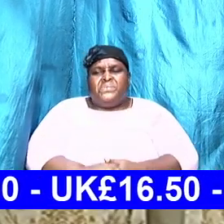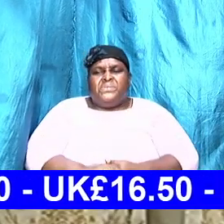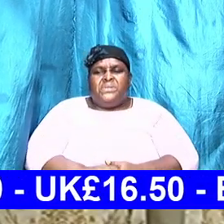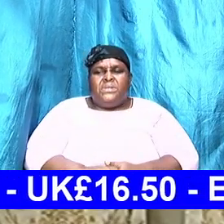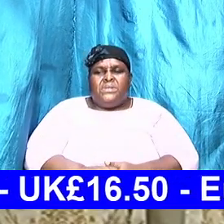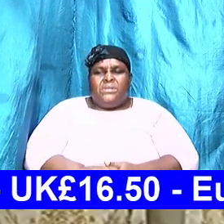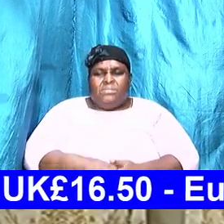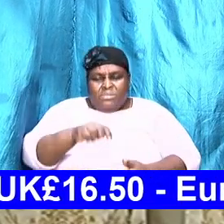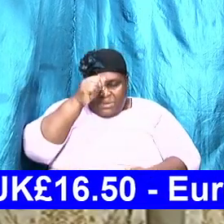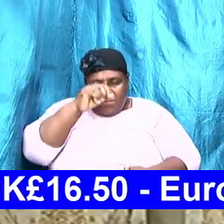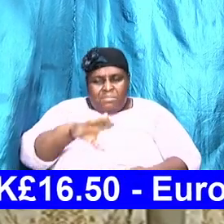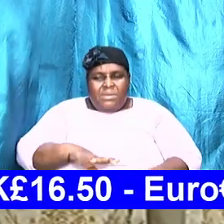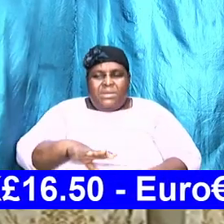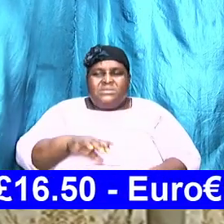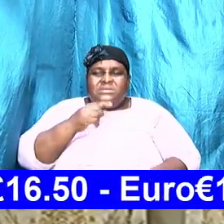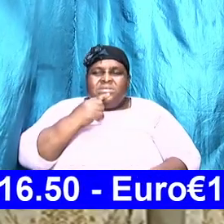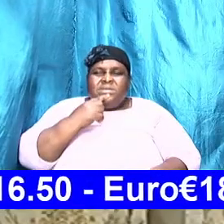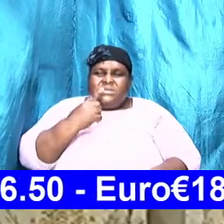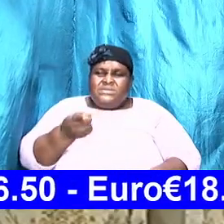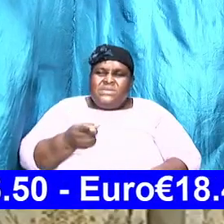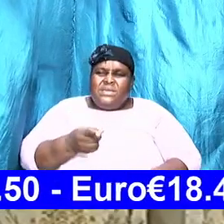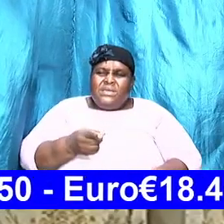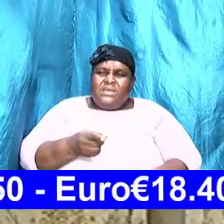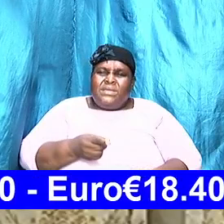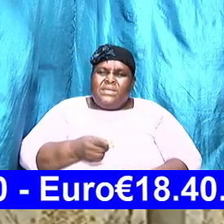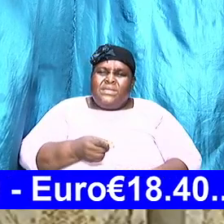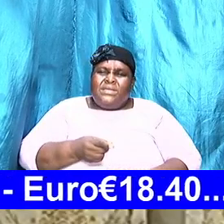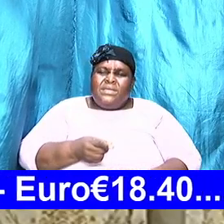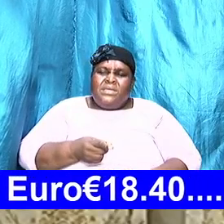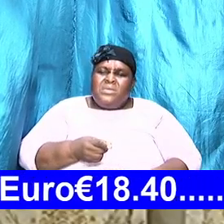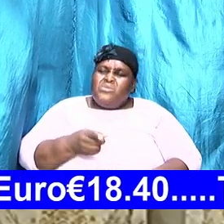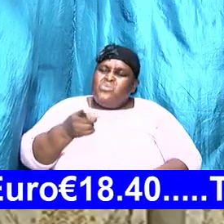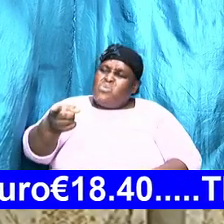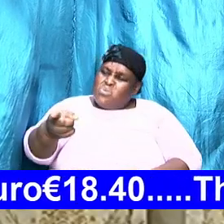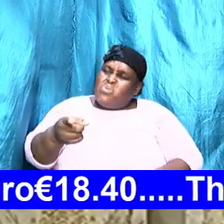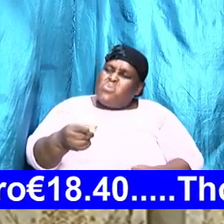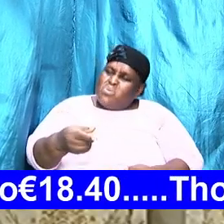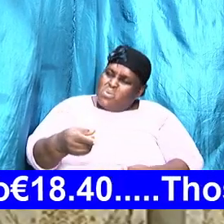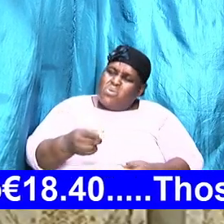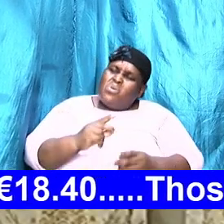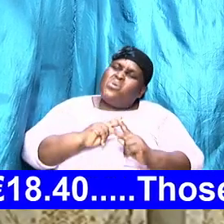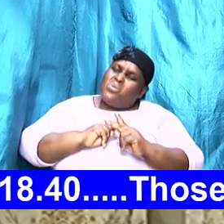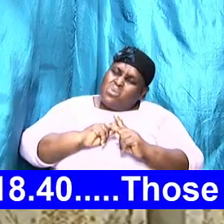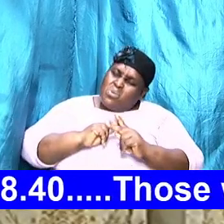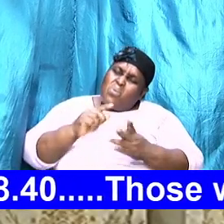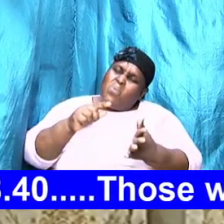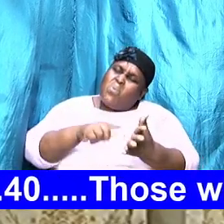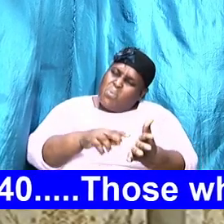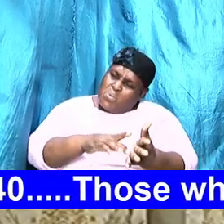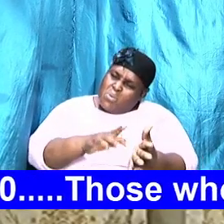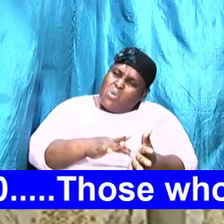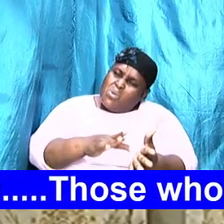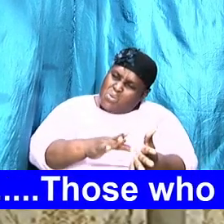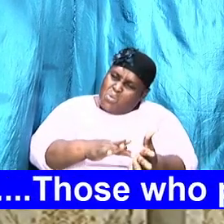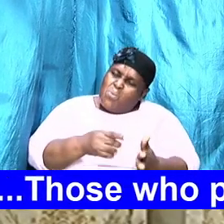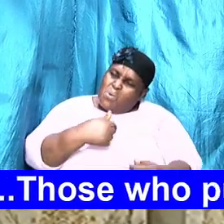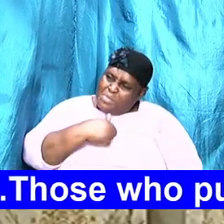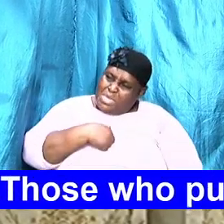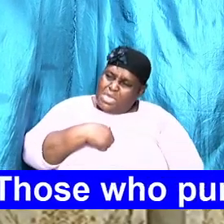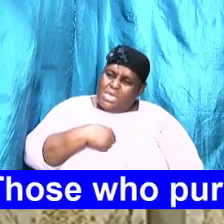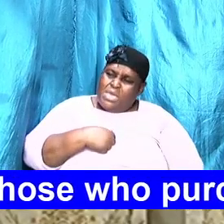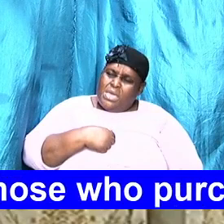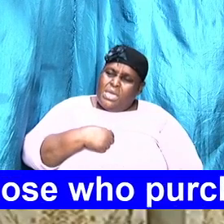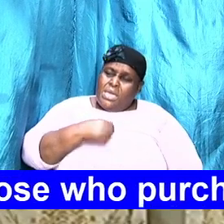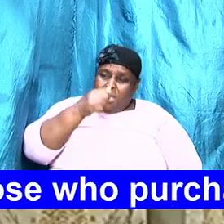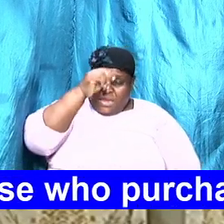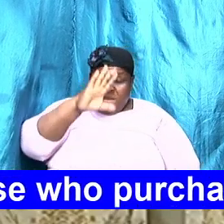I said, hold on, man. You know, I hear that from you. You owe me. And I need it now. And the man begged with him and pleaded with